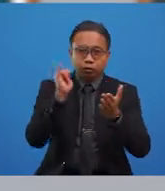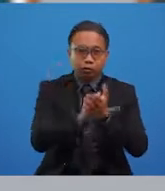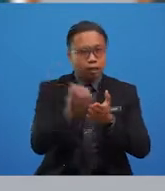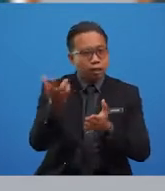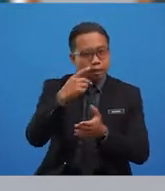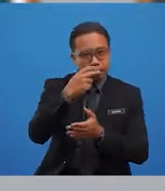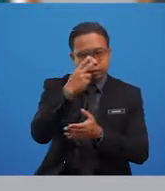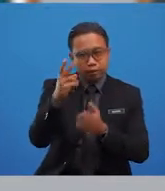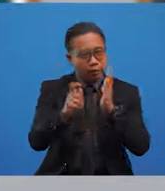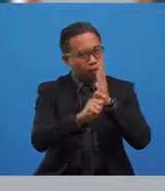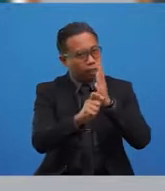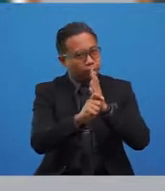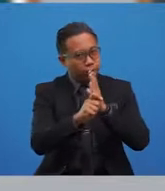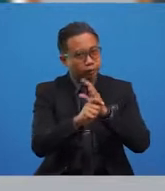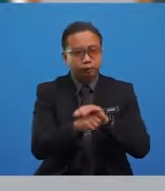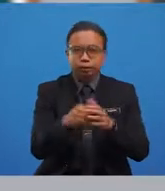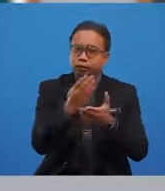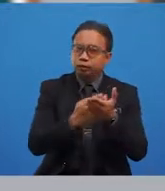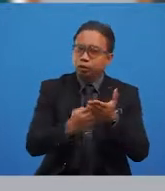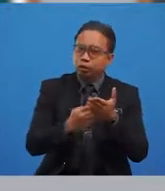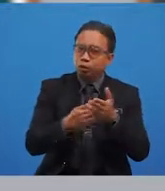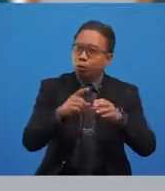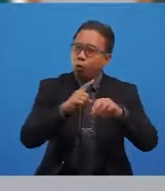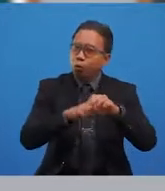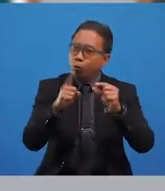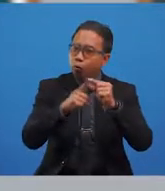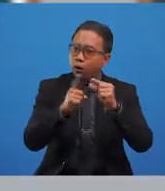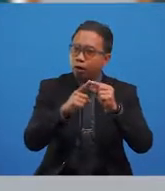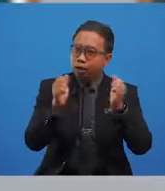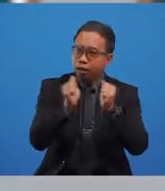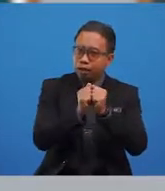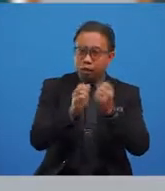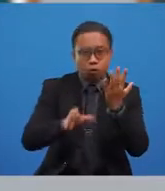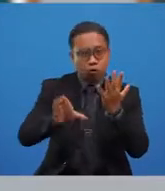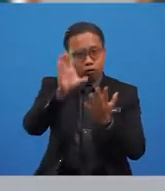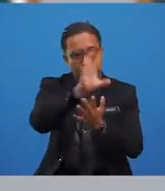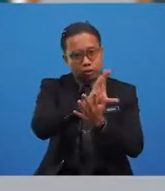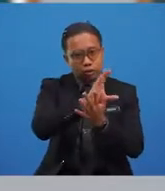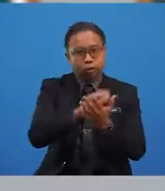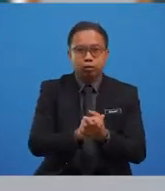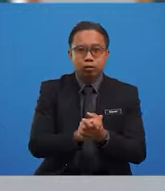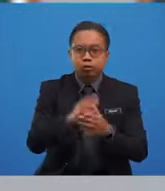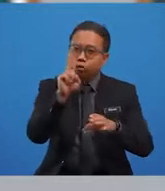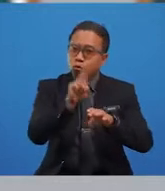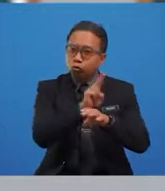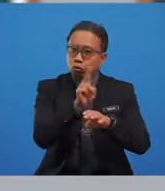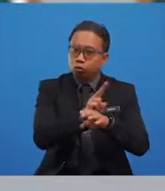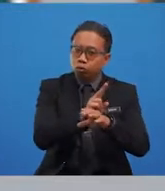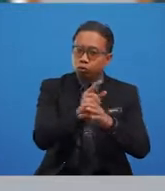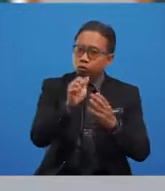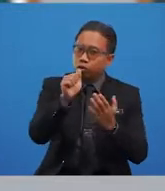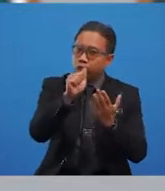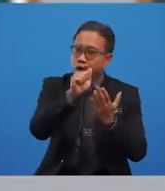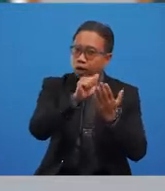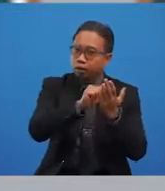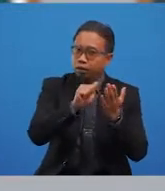let me add. Sometimes, the word maybe begin with the consonant sound, but we must use the article A